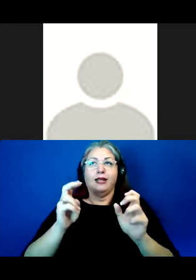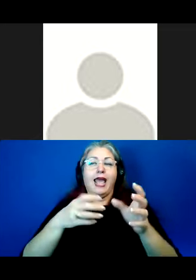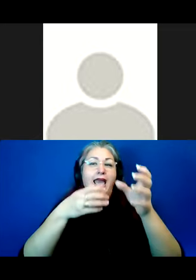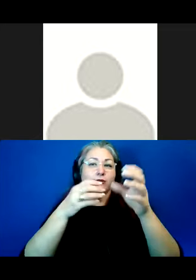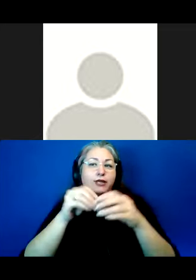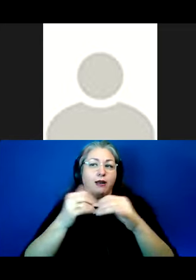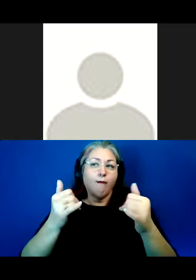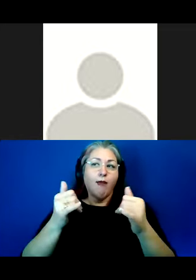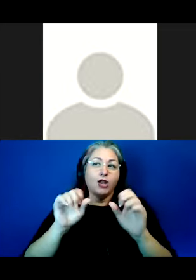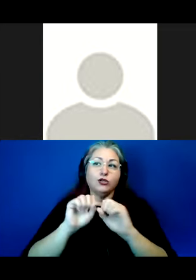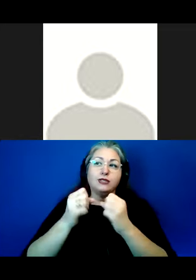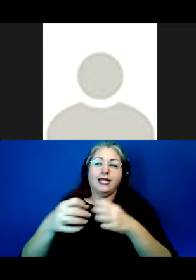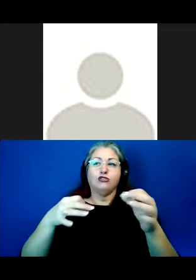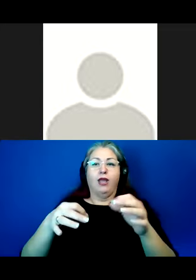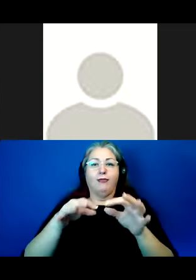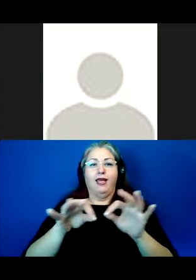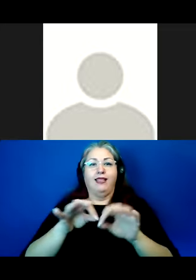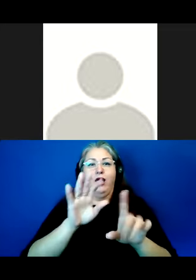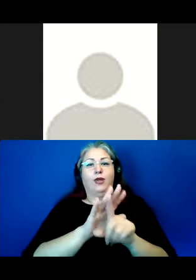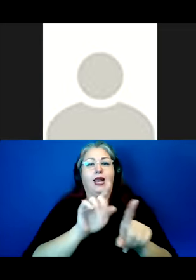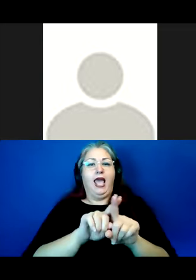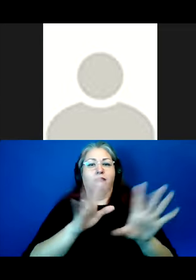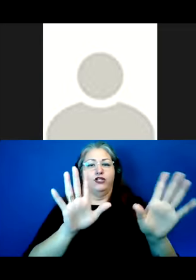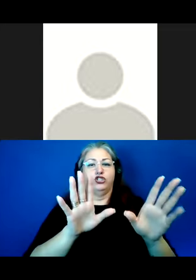society have described the language in question as extinct.